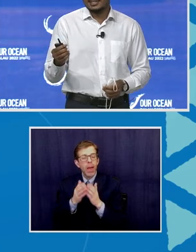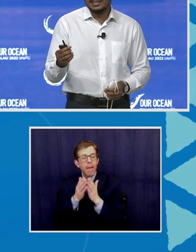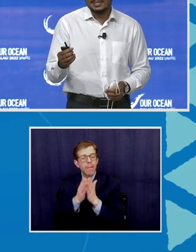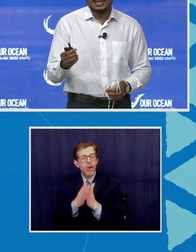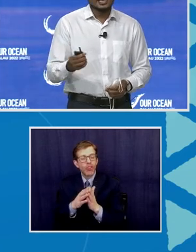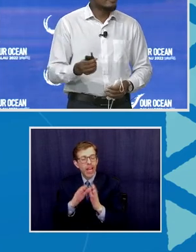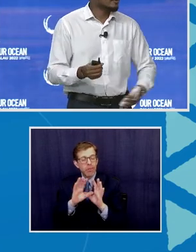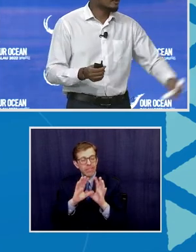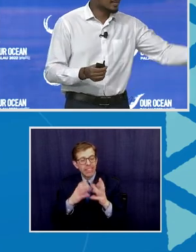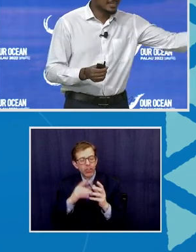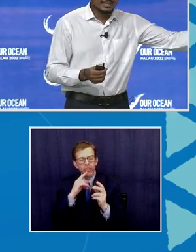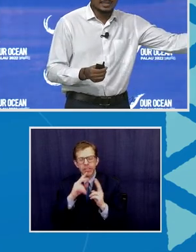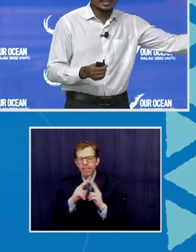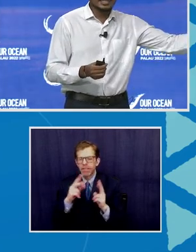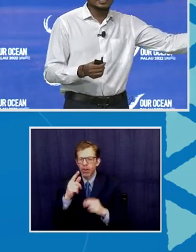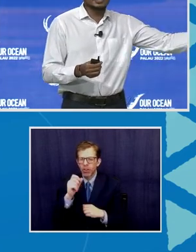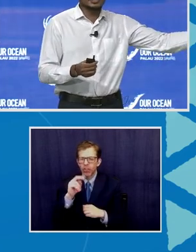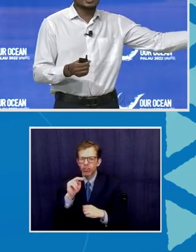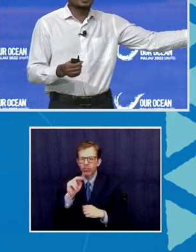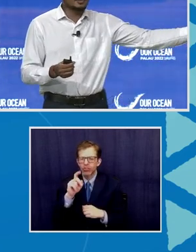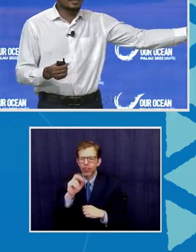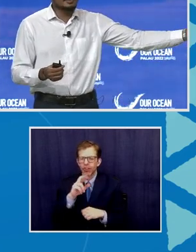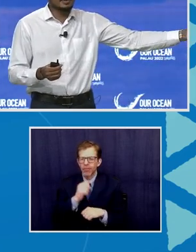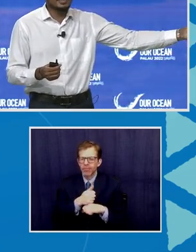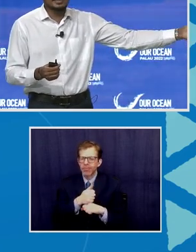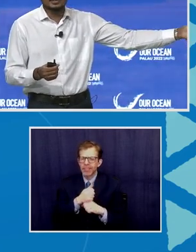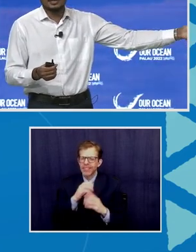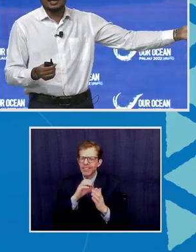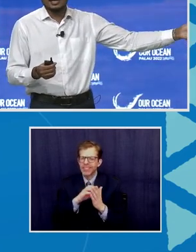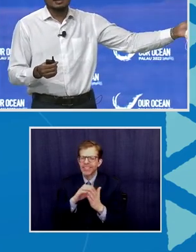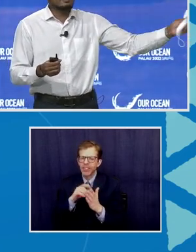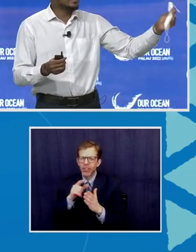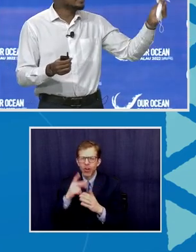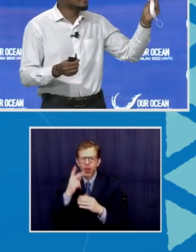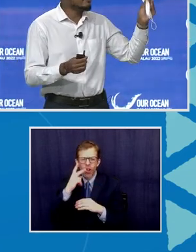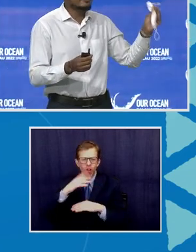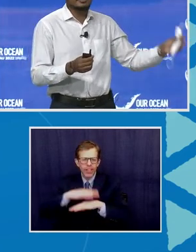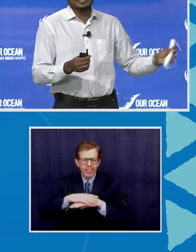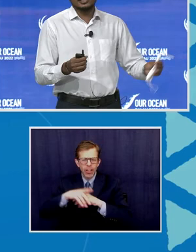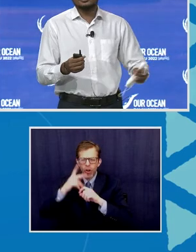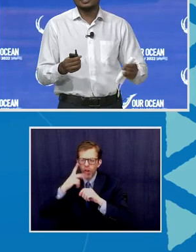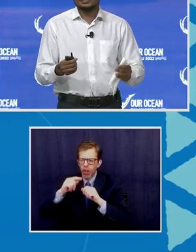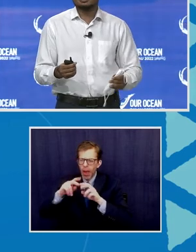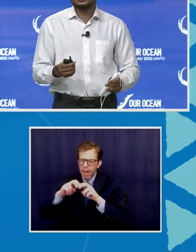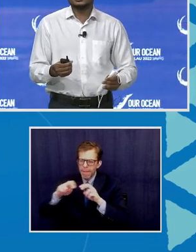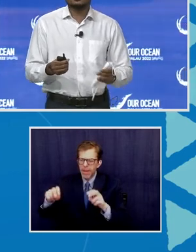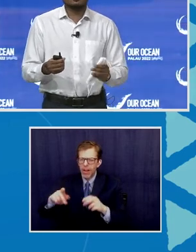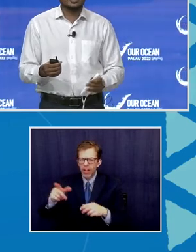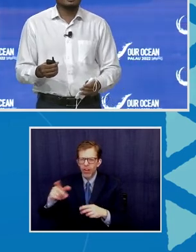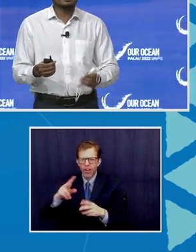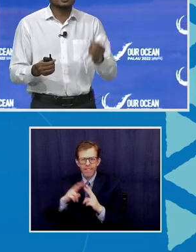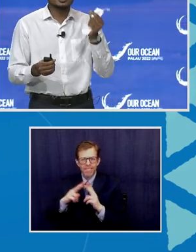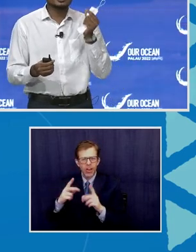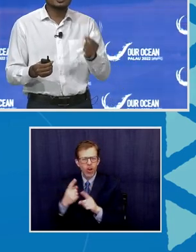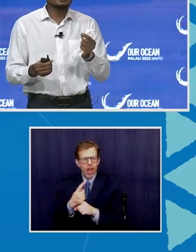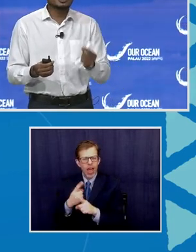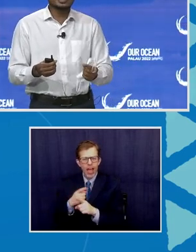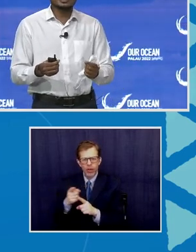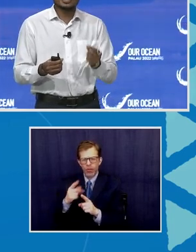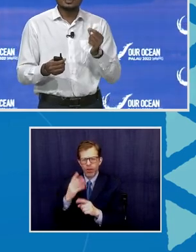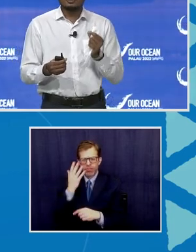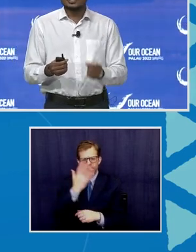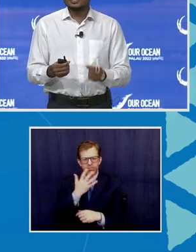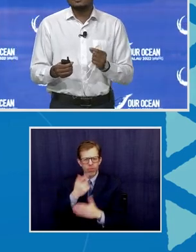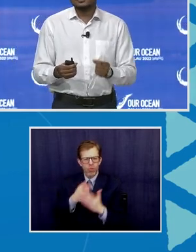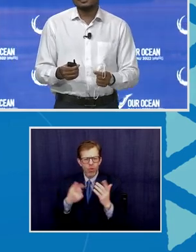gendered sector. If you look at the stage today, look at the panel, that is a very accurate depiction of what happens. Only 2